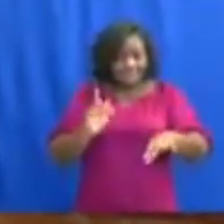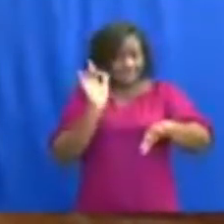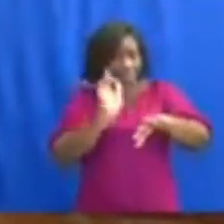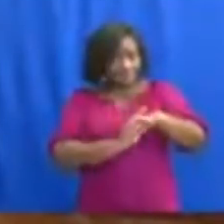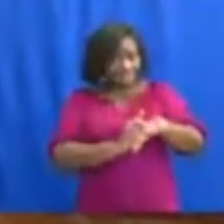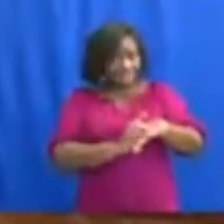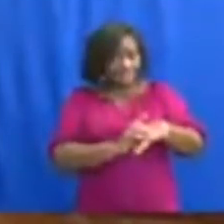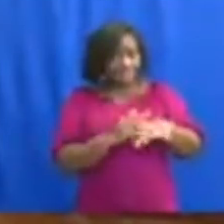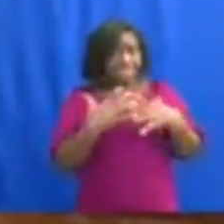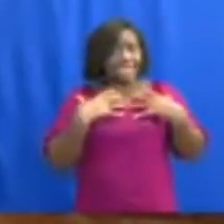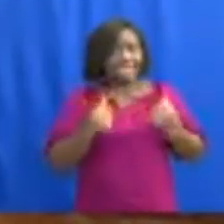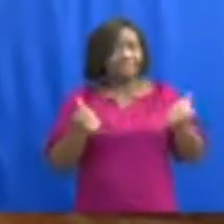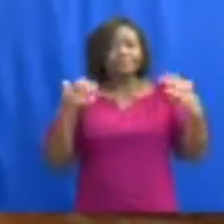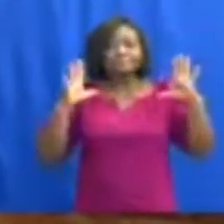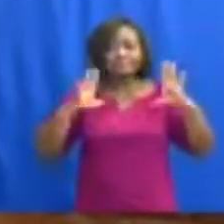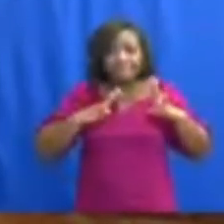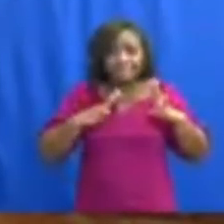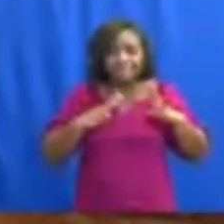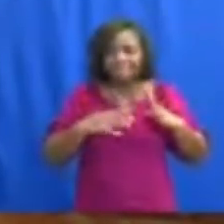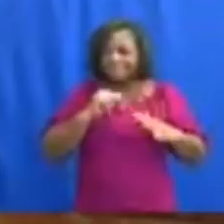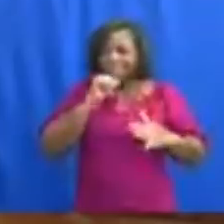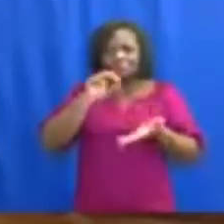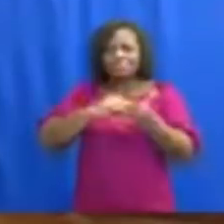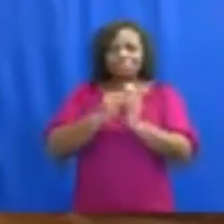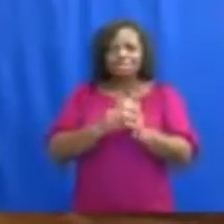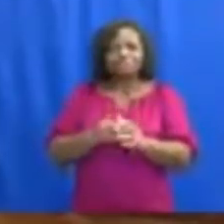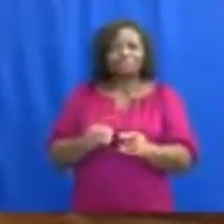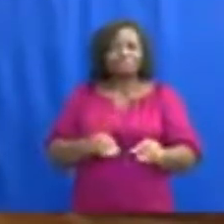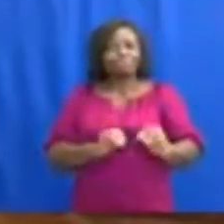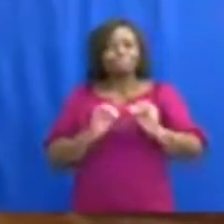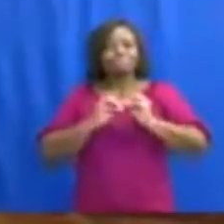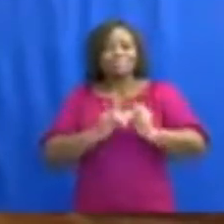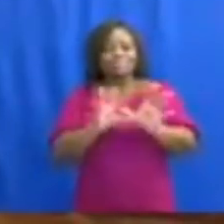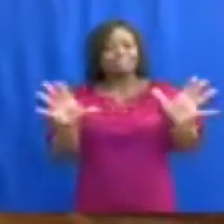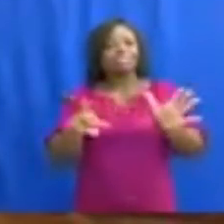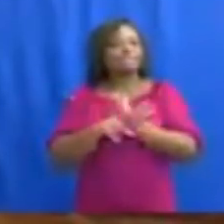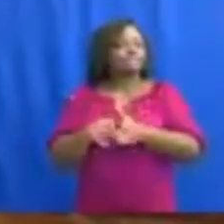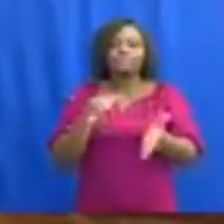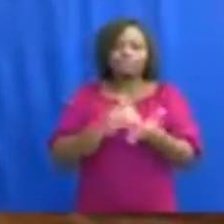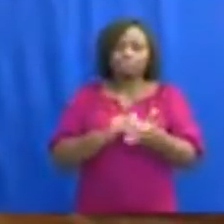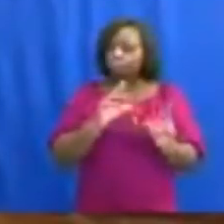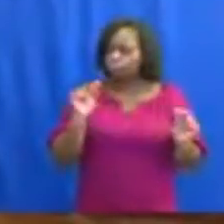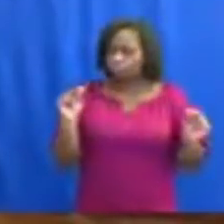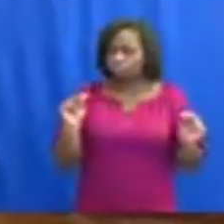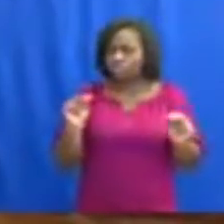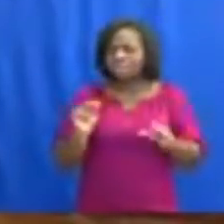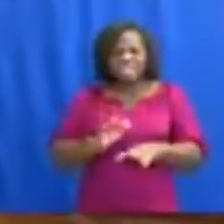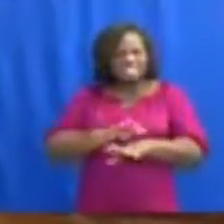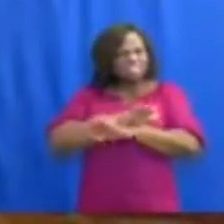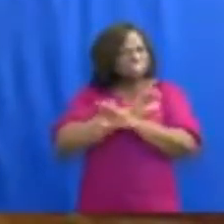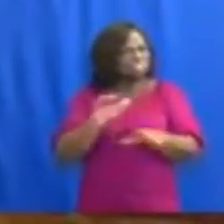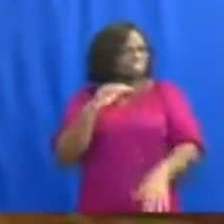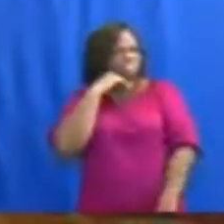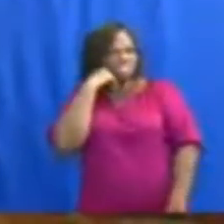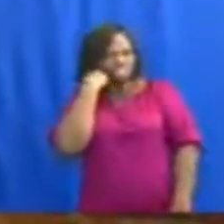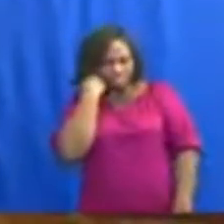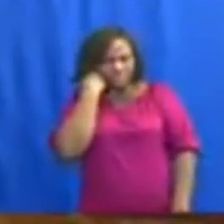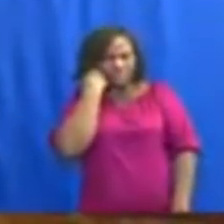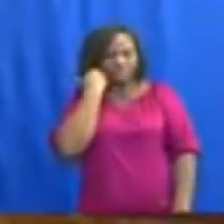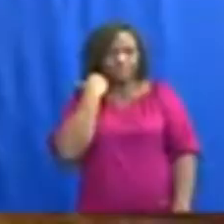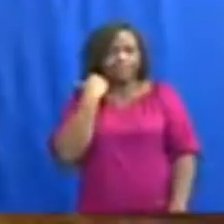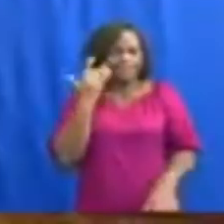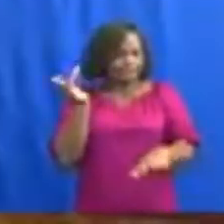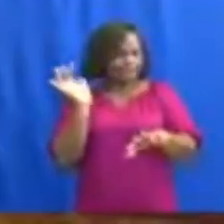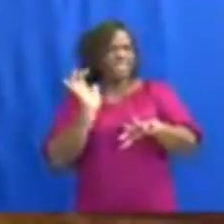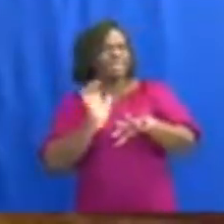the virus. As I have said before, there is nothing shameful about contracting